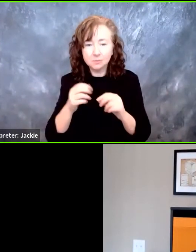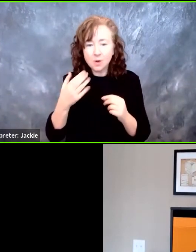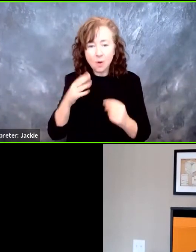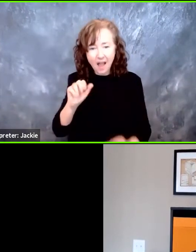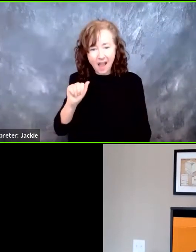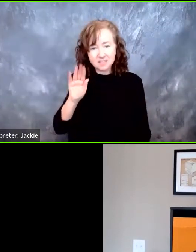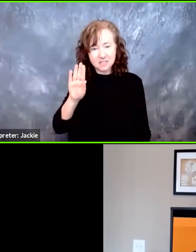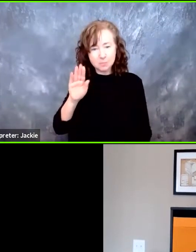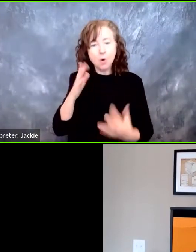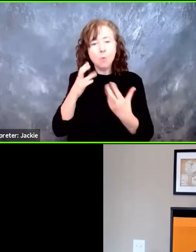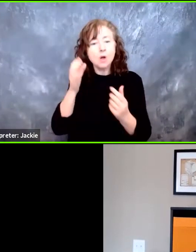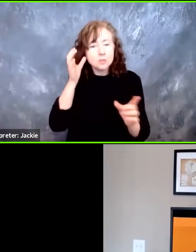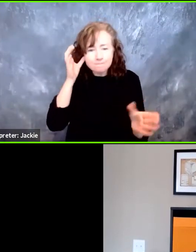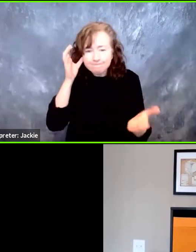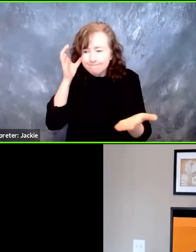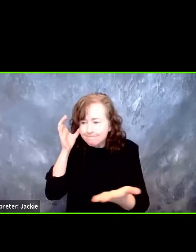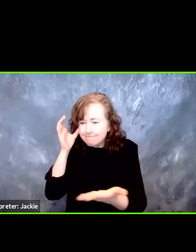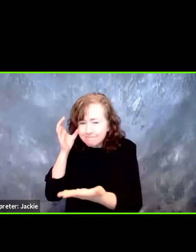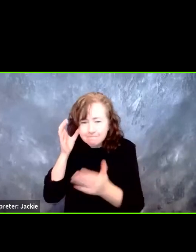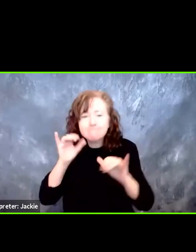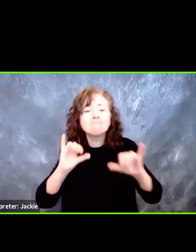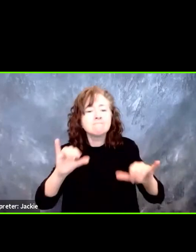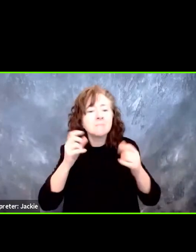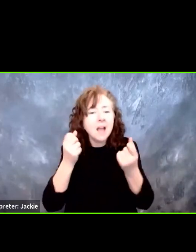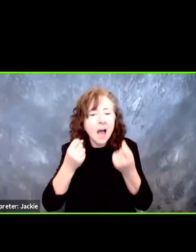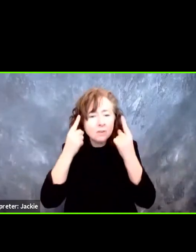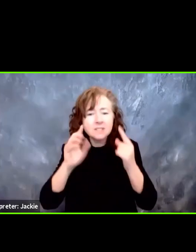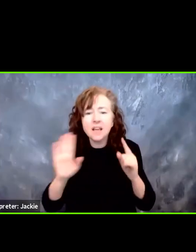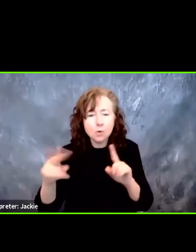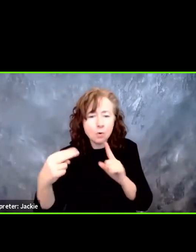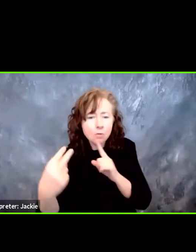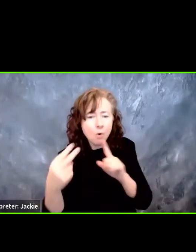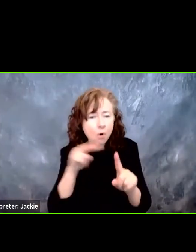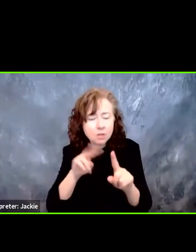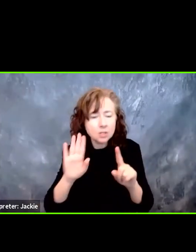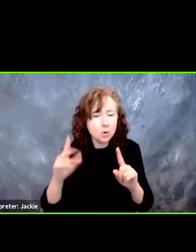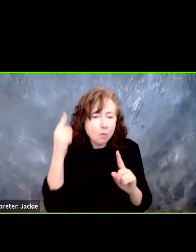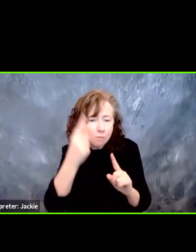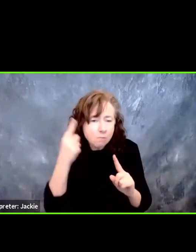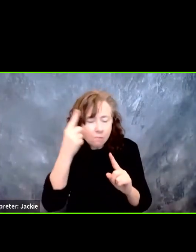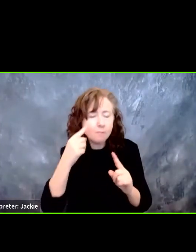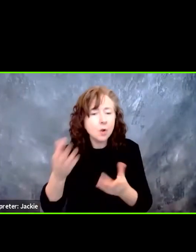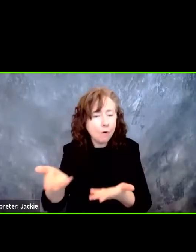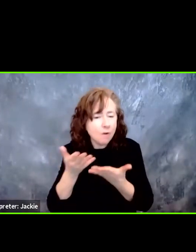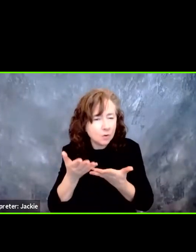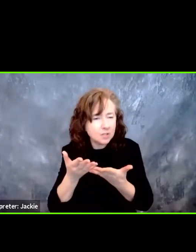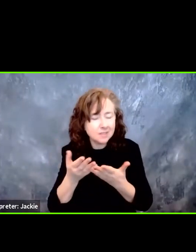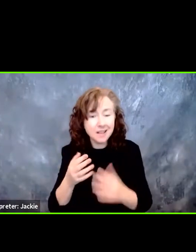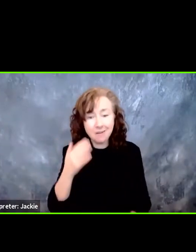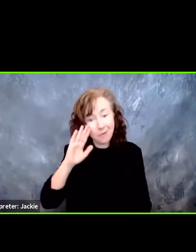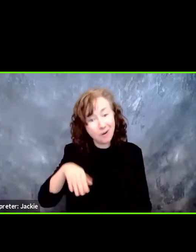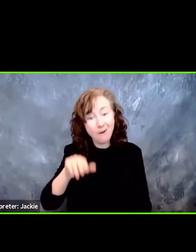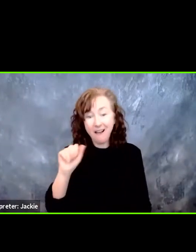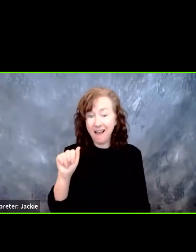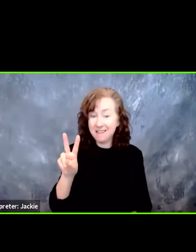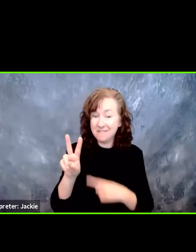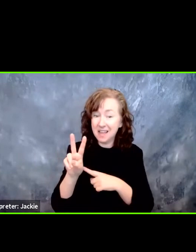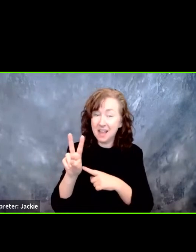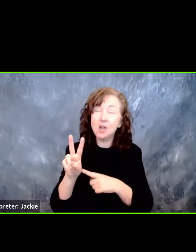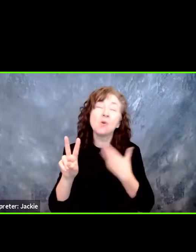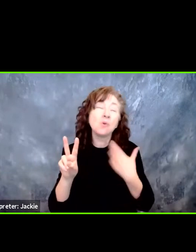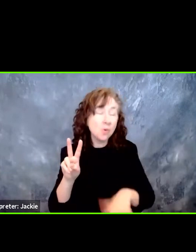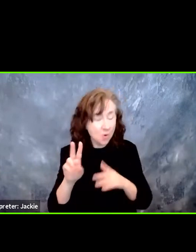fellow neighbors are thinking about, and I know this topic of autonomous vehicles is going to really spur a